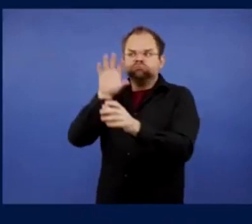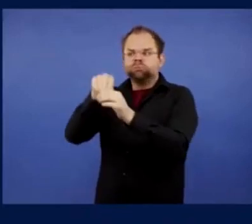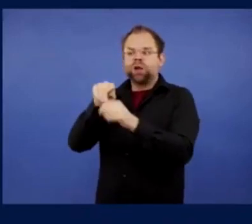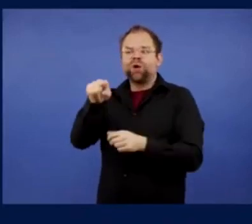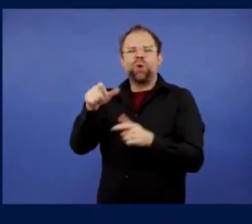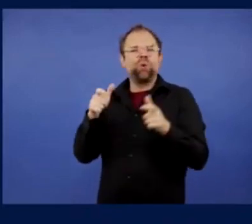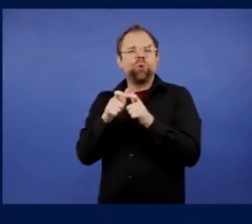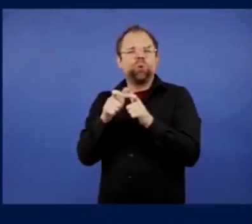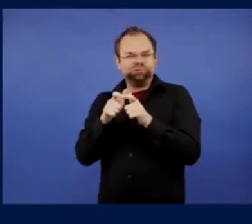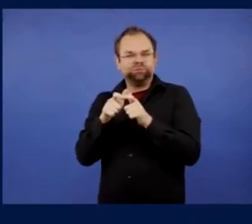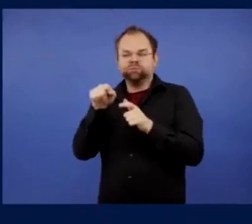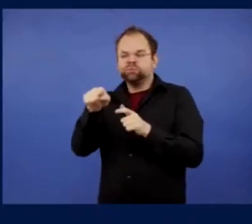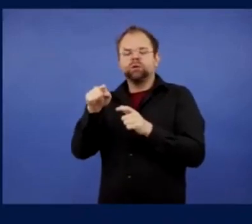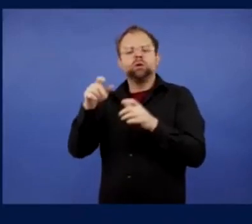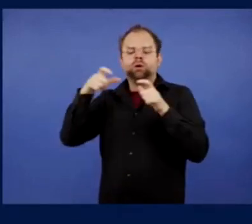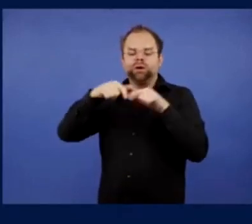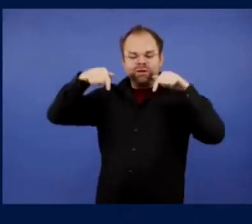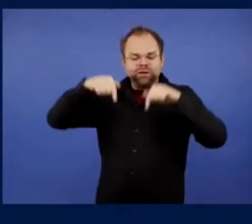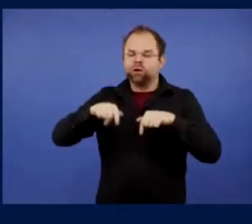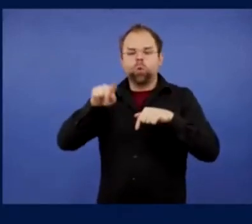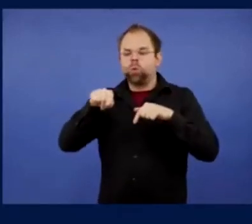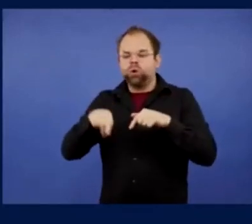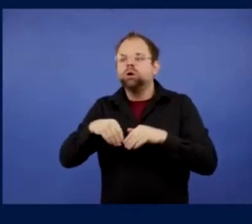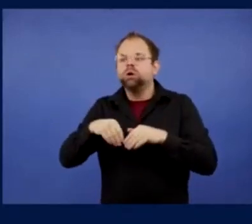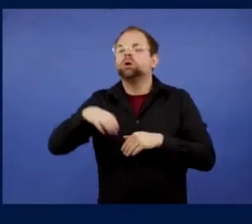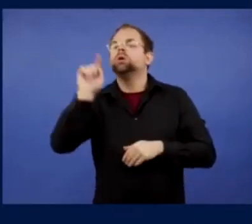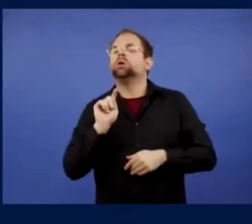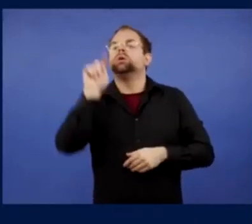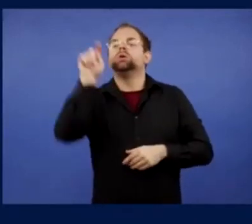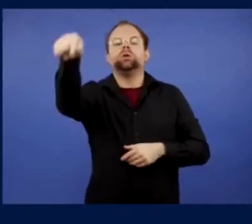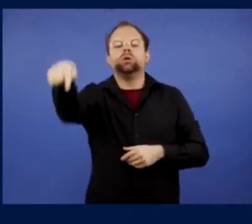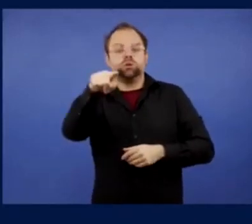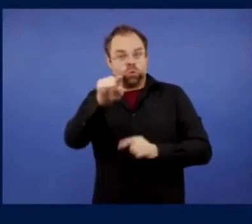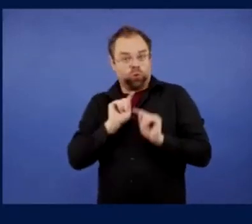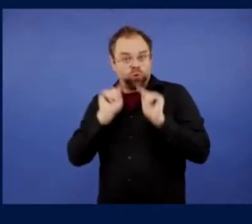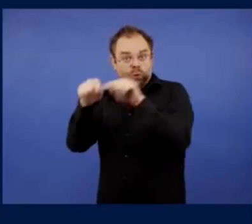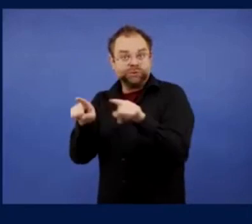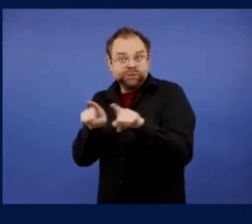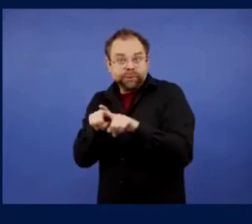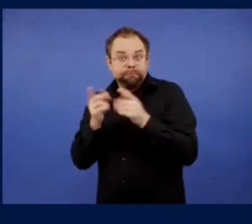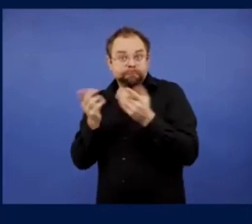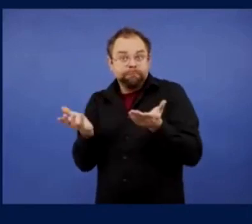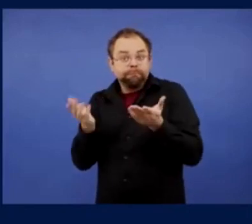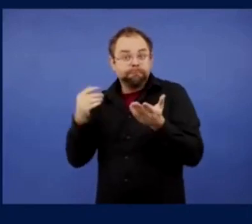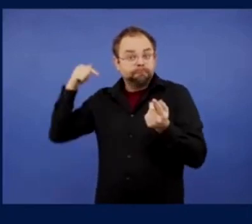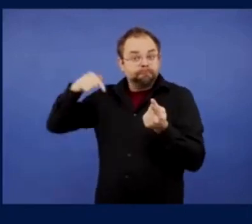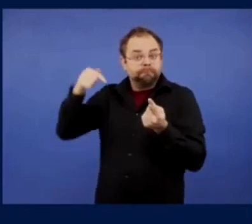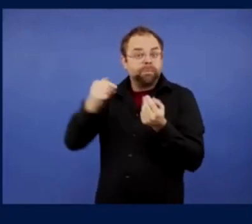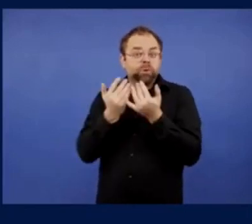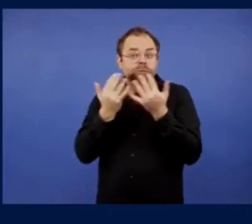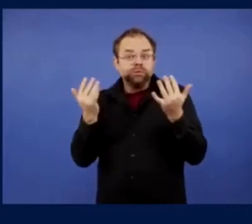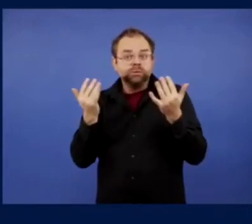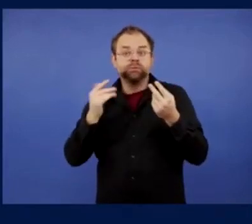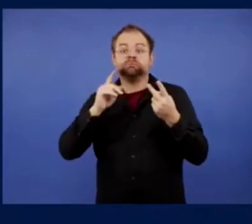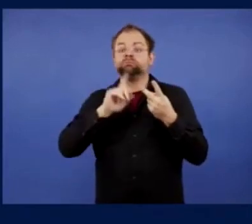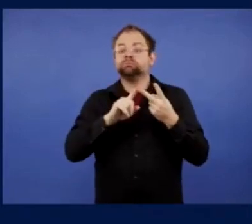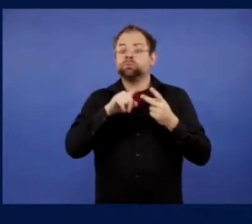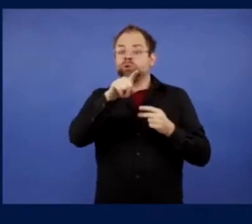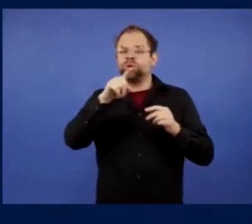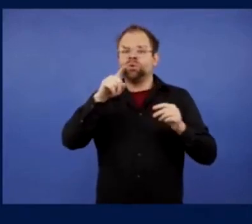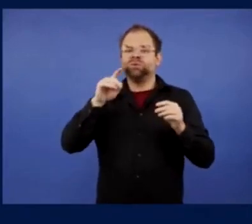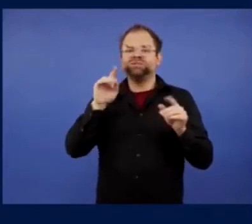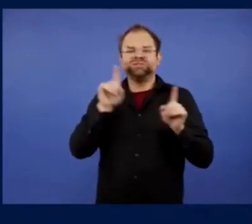So we'll come back to those at the end of the panel. So please engage with that. For now,